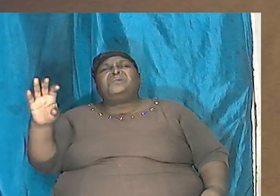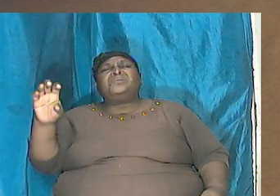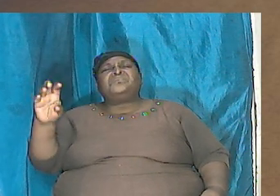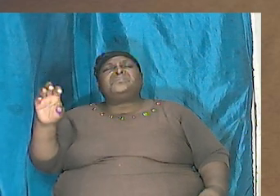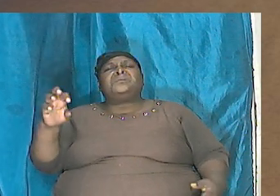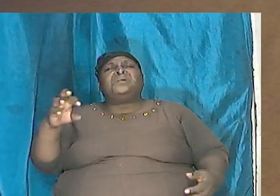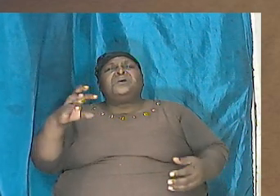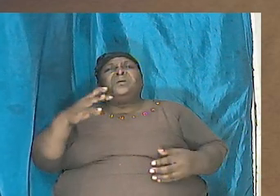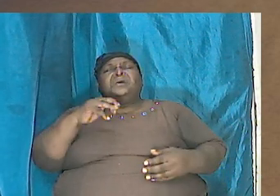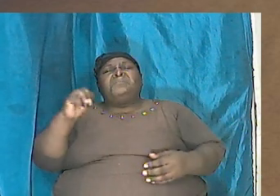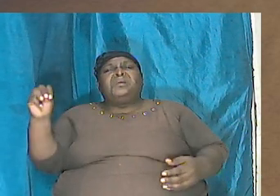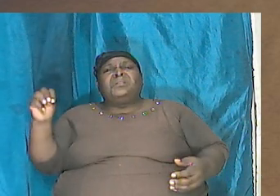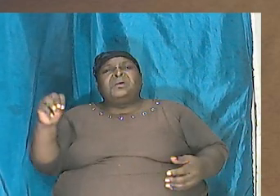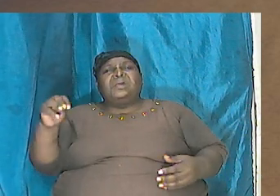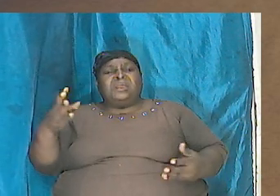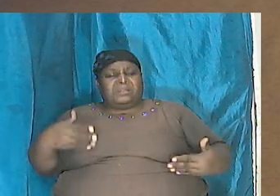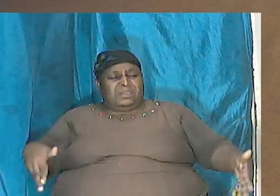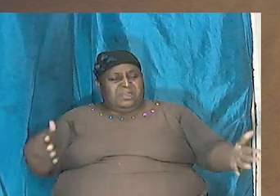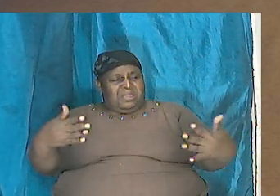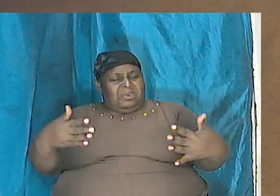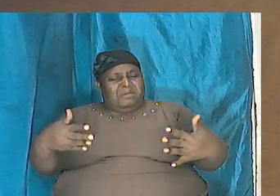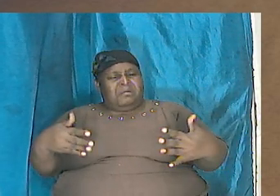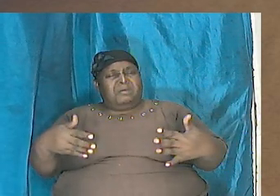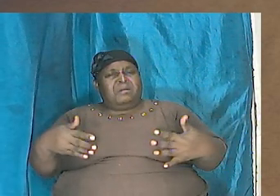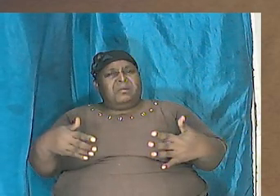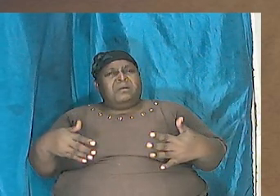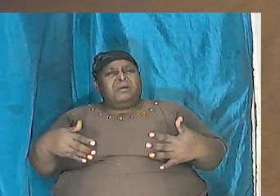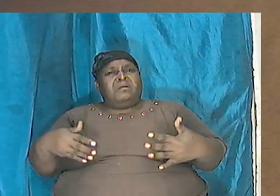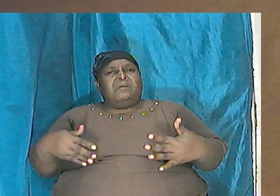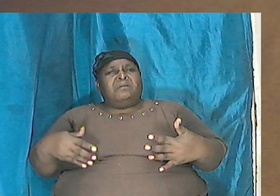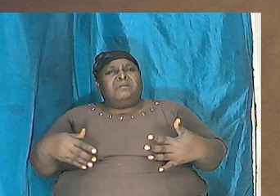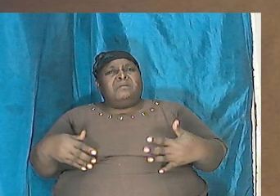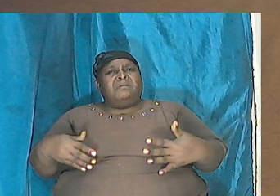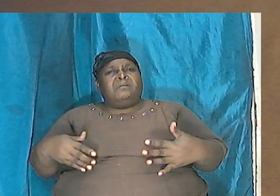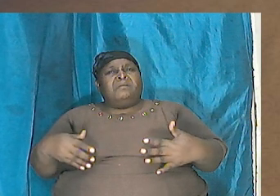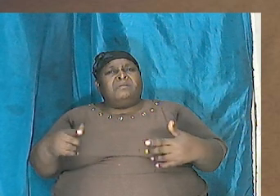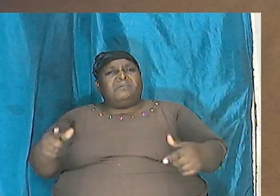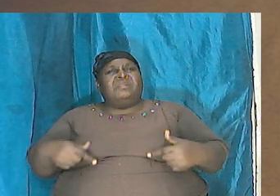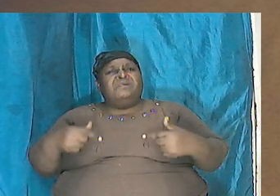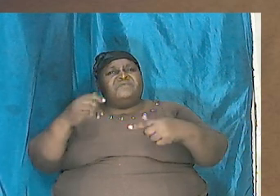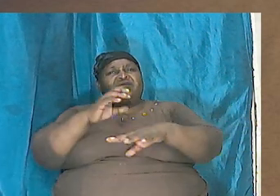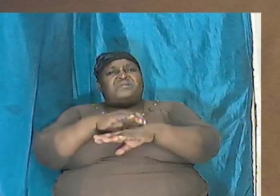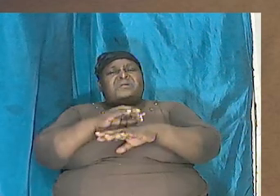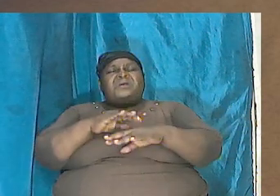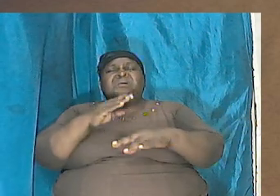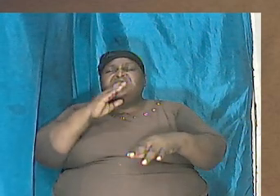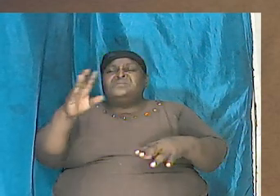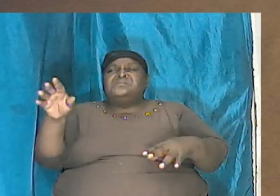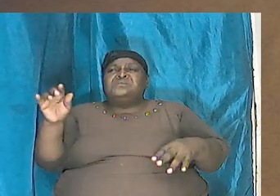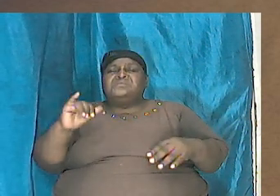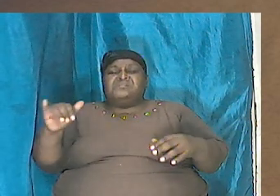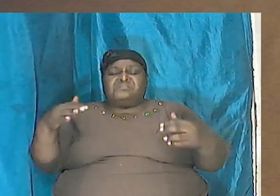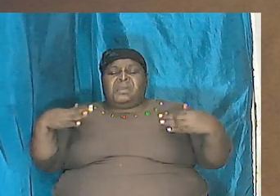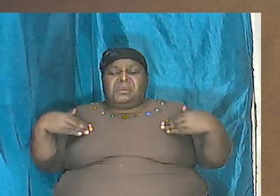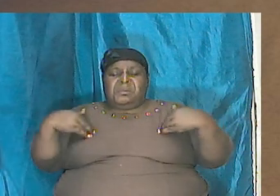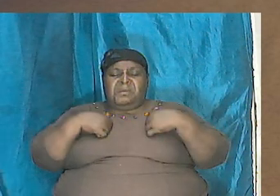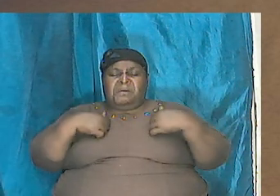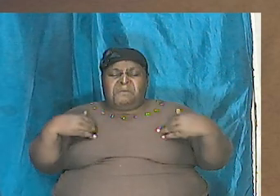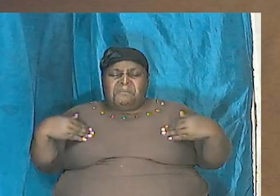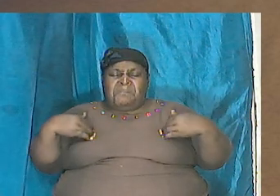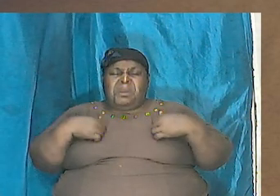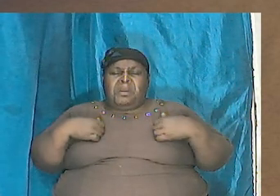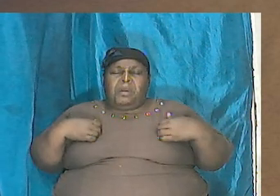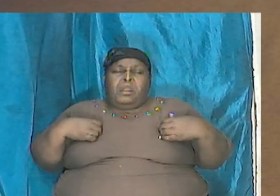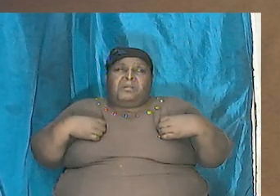and they were here before humankind they said the thing is massive they said the thing is bones are like iron